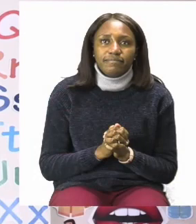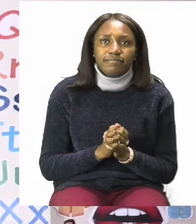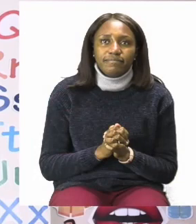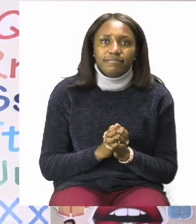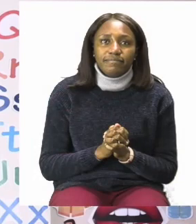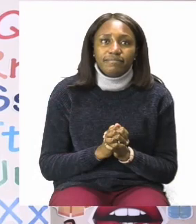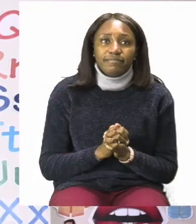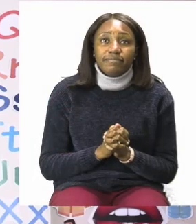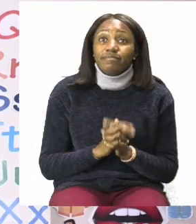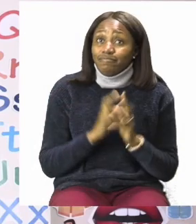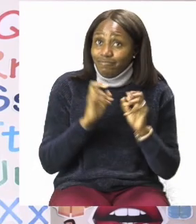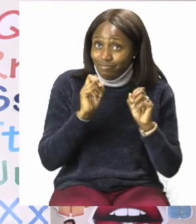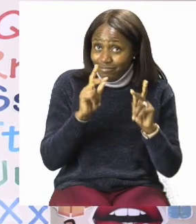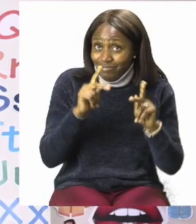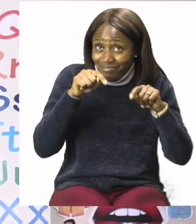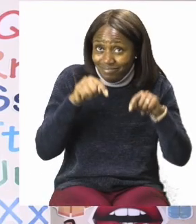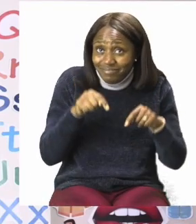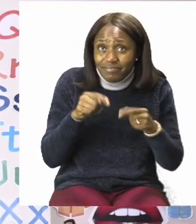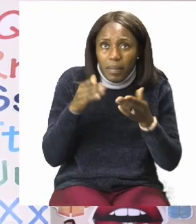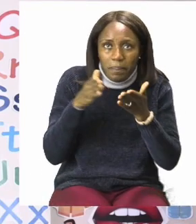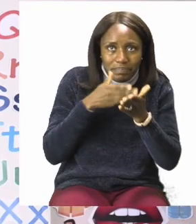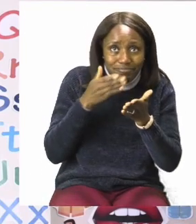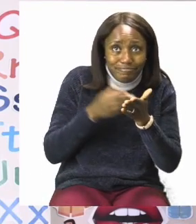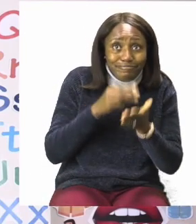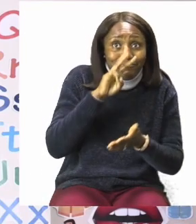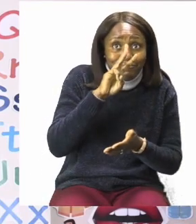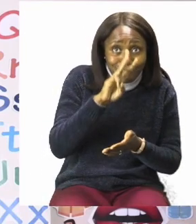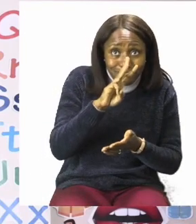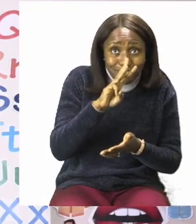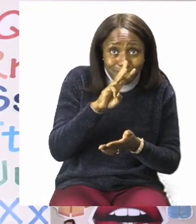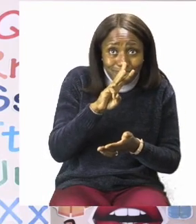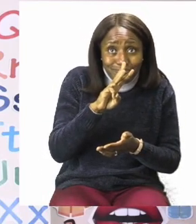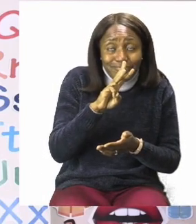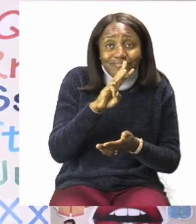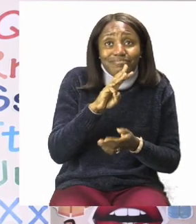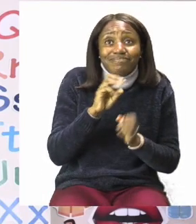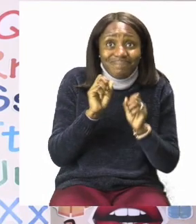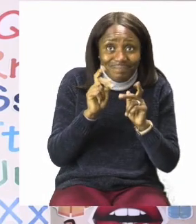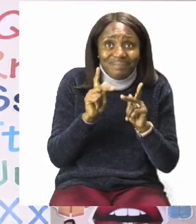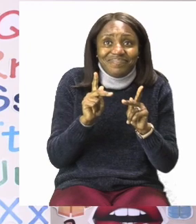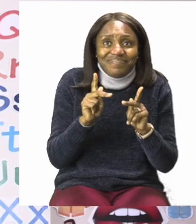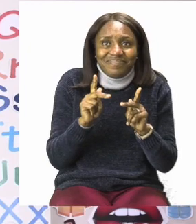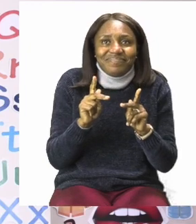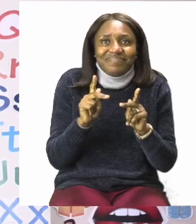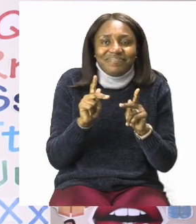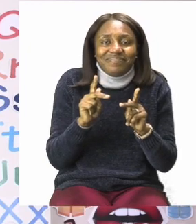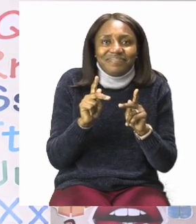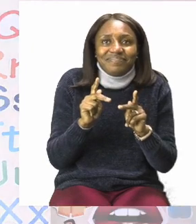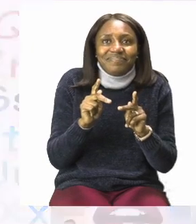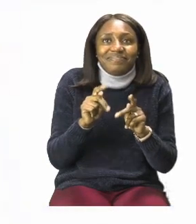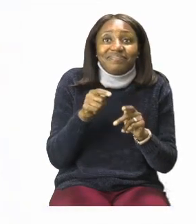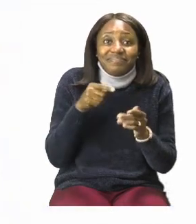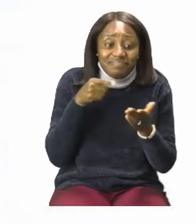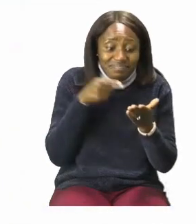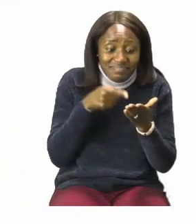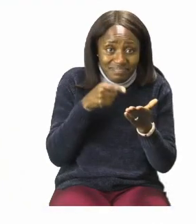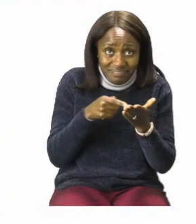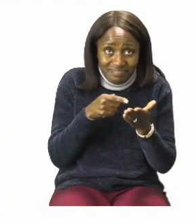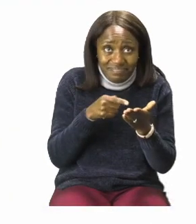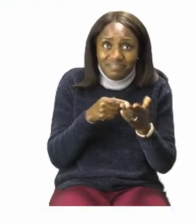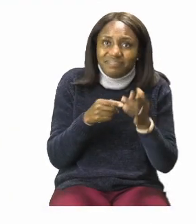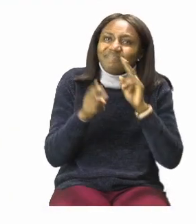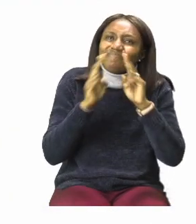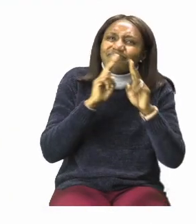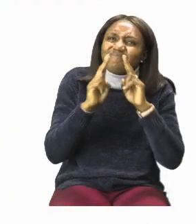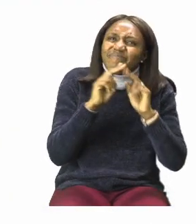To start our lesson today boys and girls let's all turn to page 3. On page 3 we are going to be doing